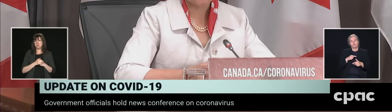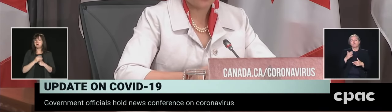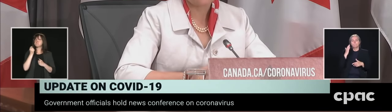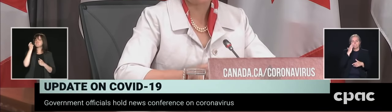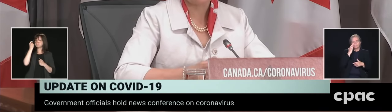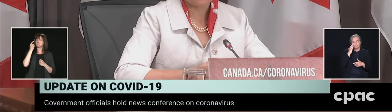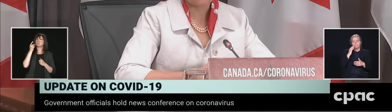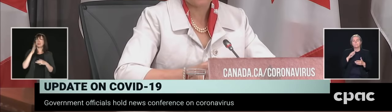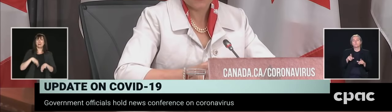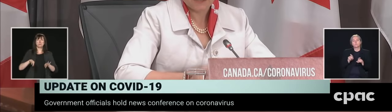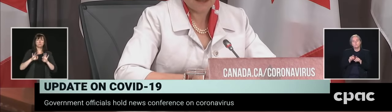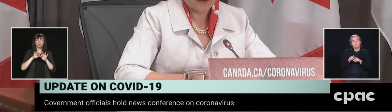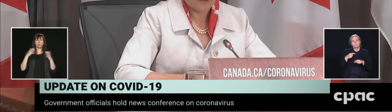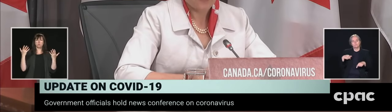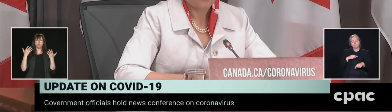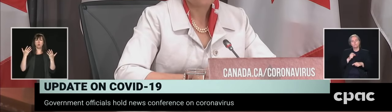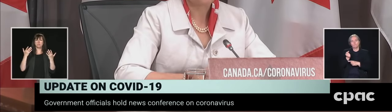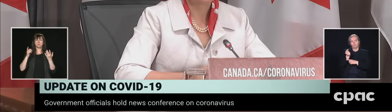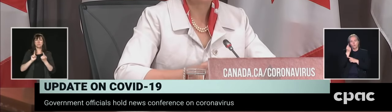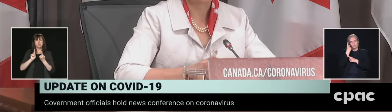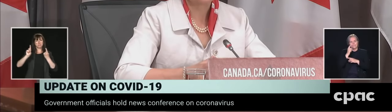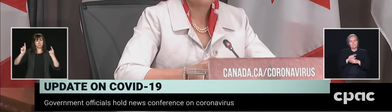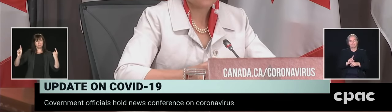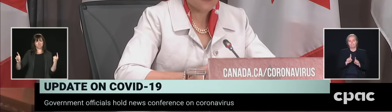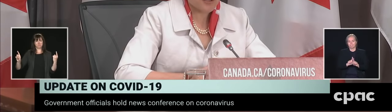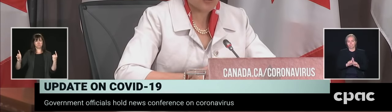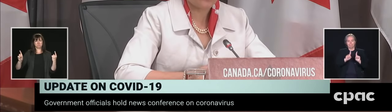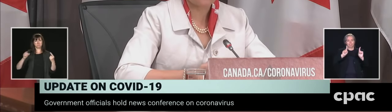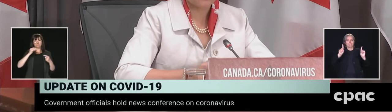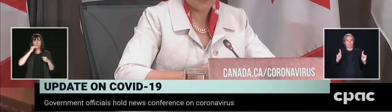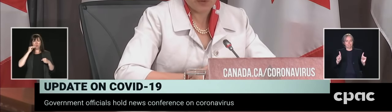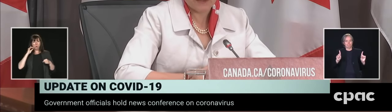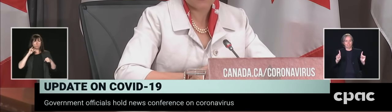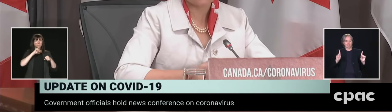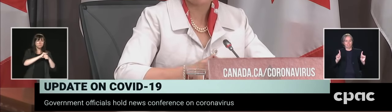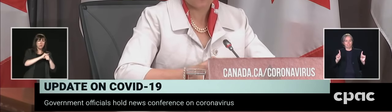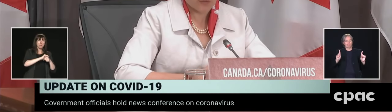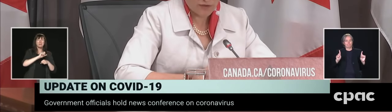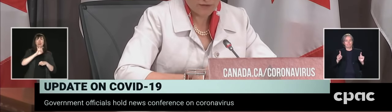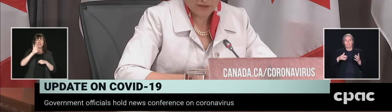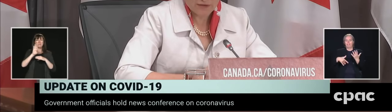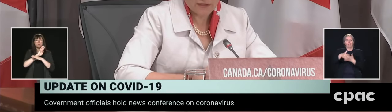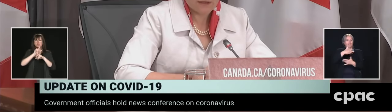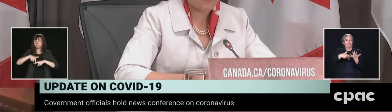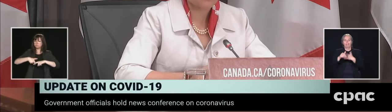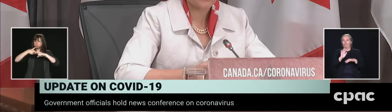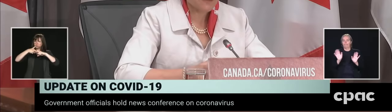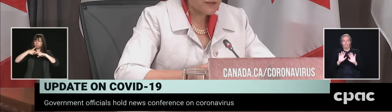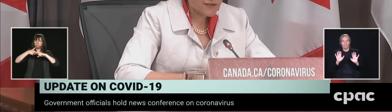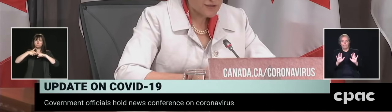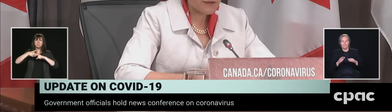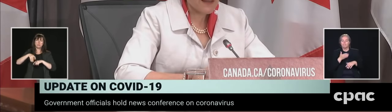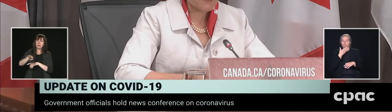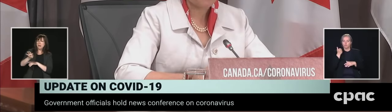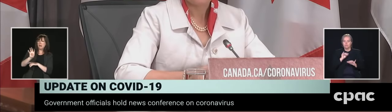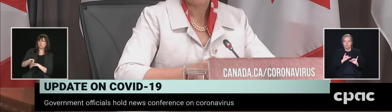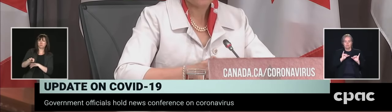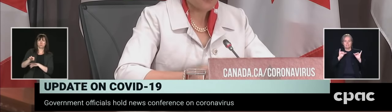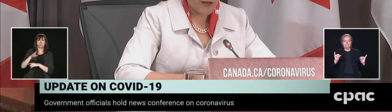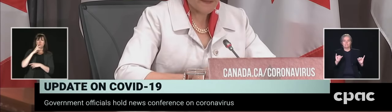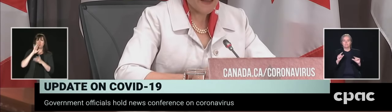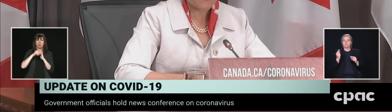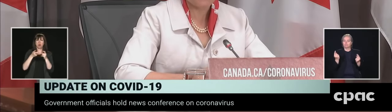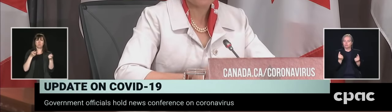that shutting the country down, was an essential response to the coronavirus. We understood that,